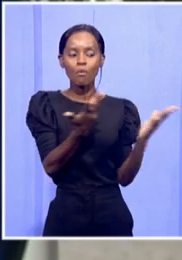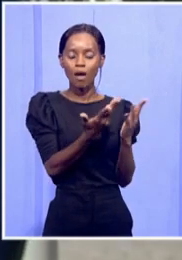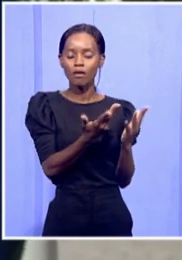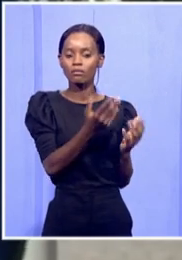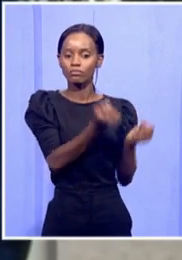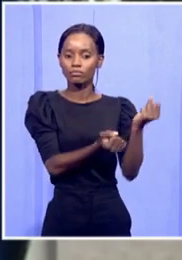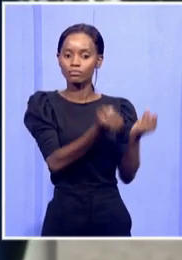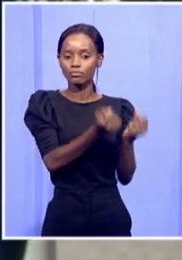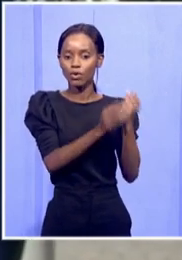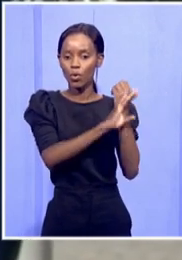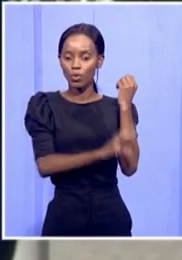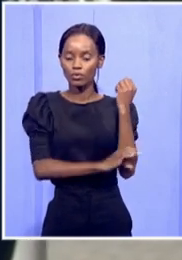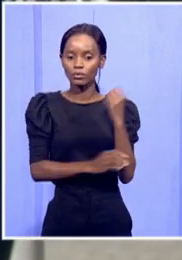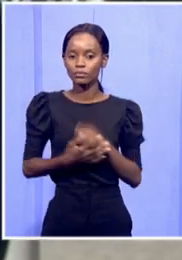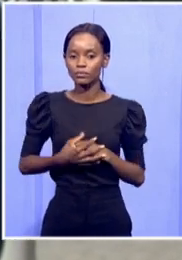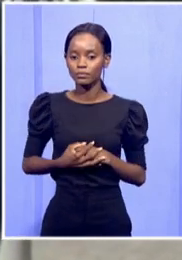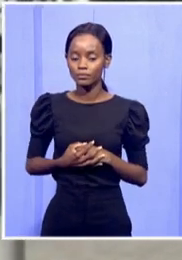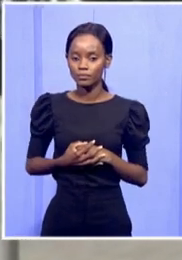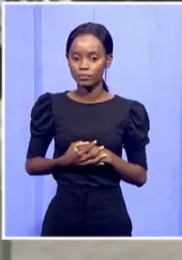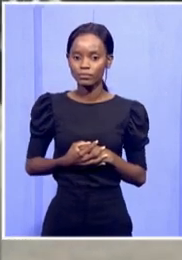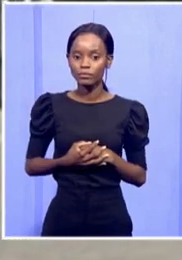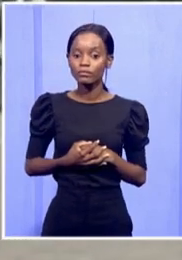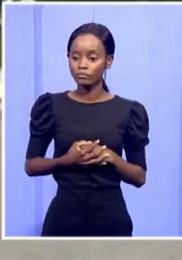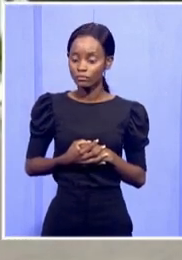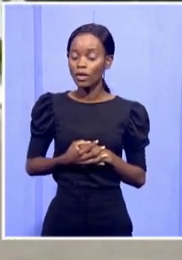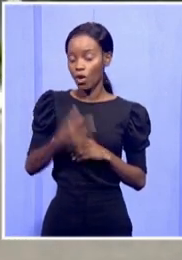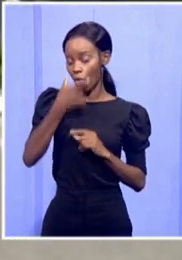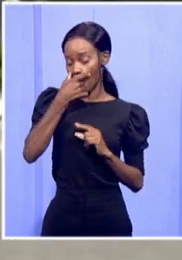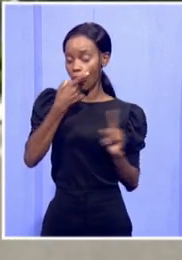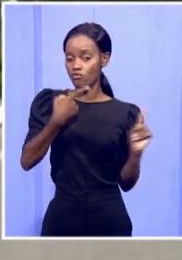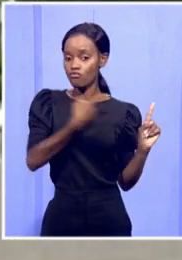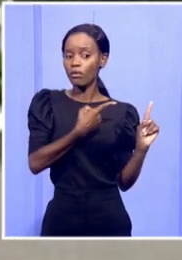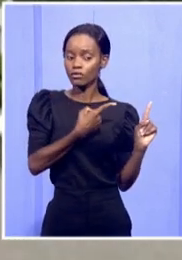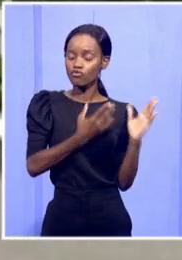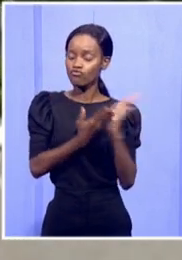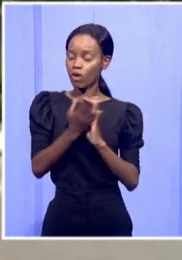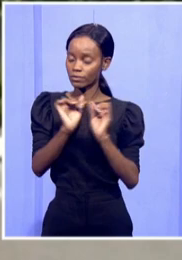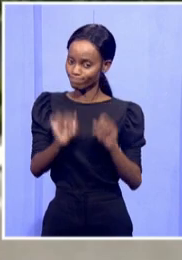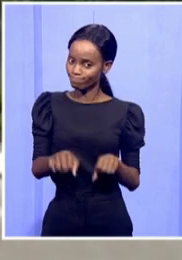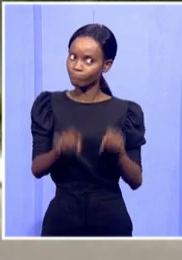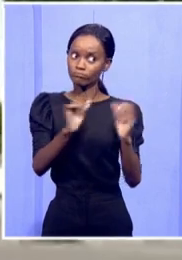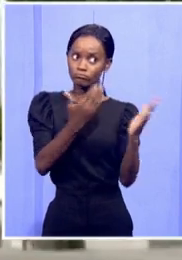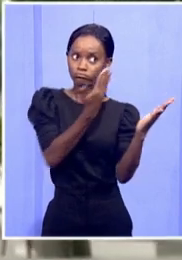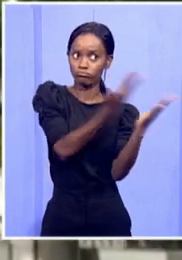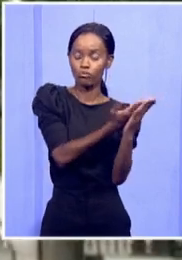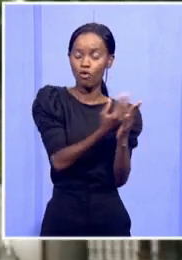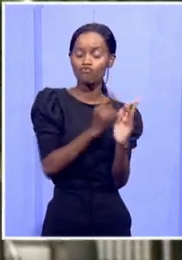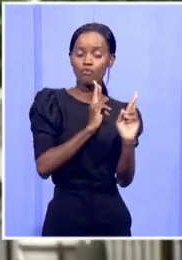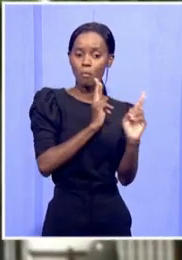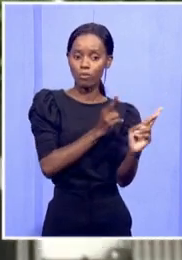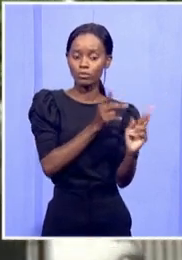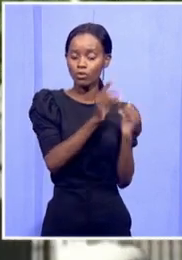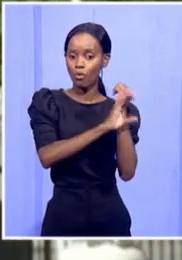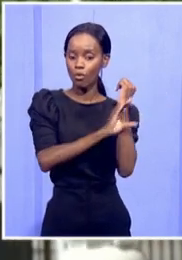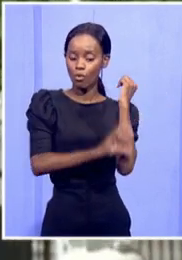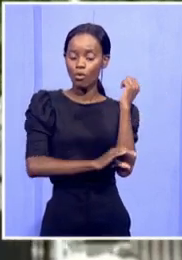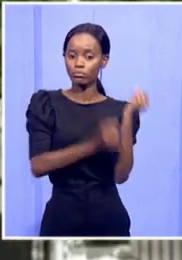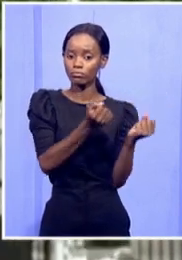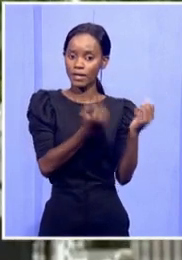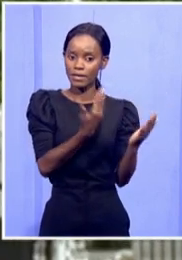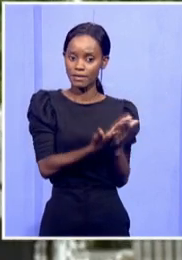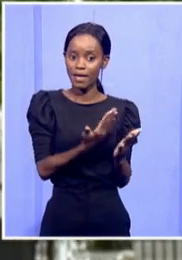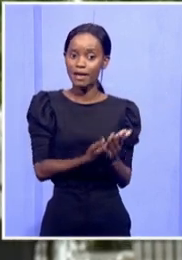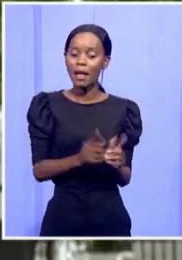It's his constitutional right to do so, but I always say the moment if you go to court on